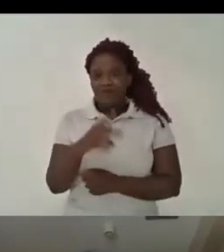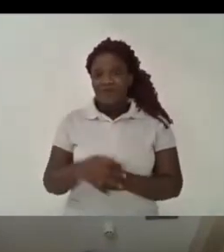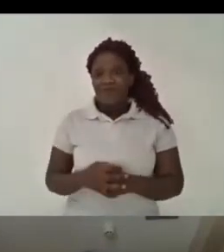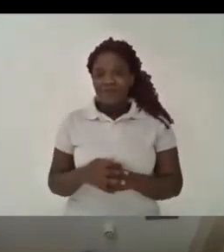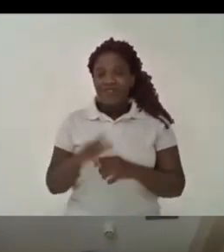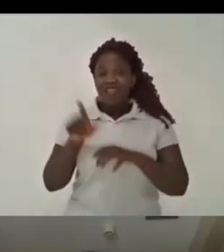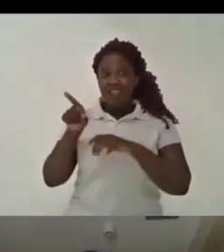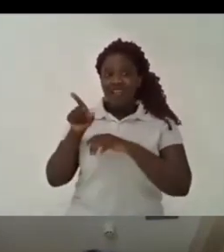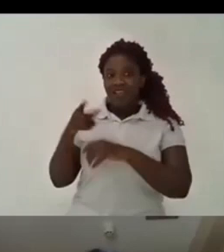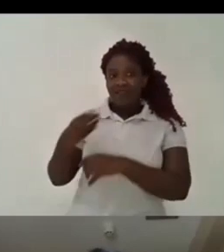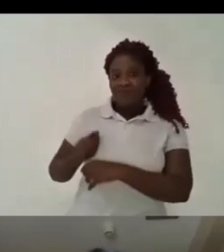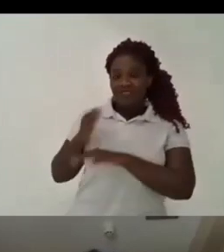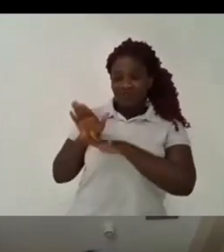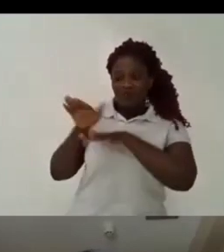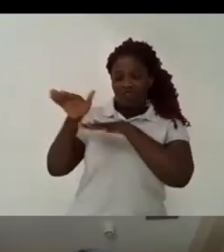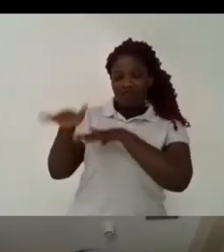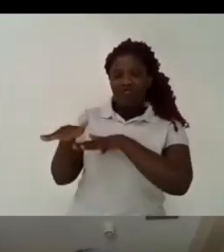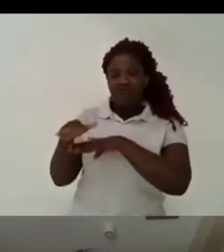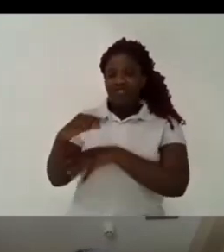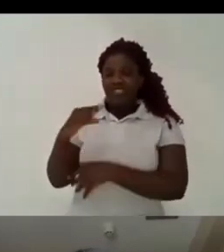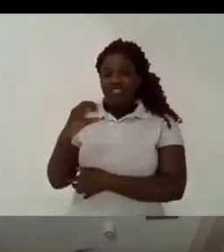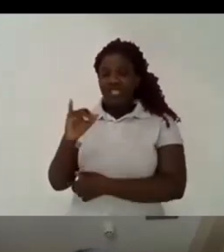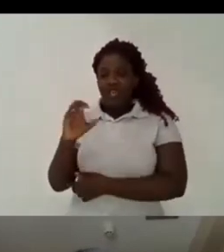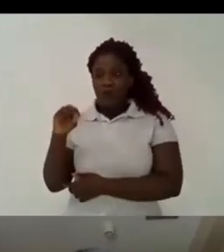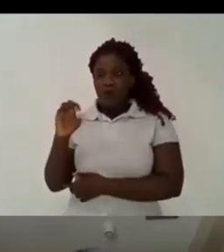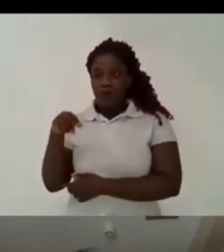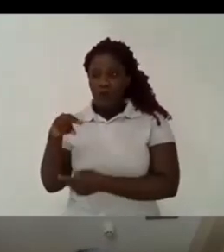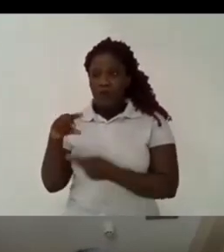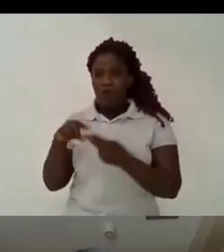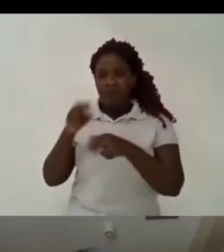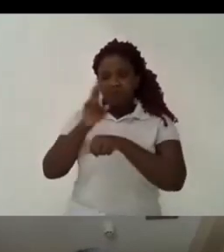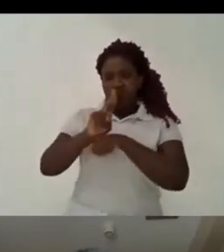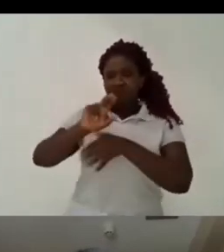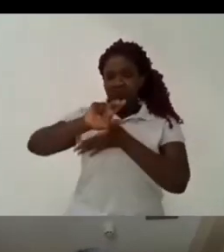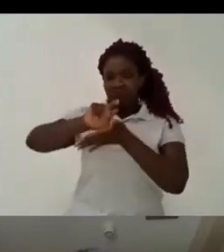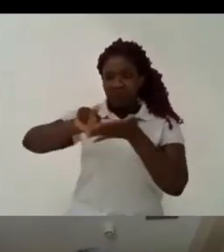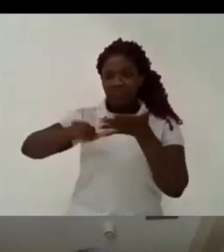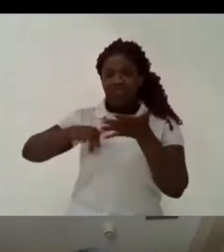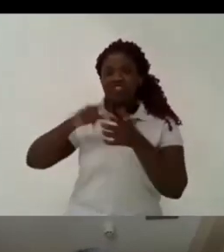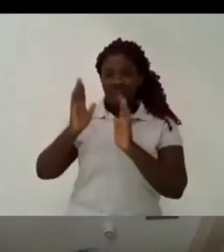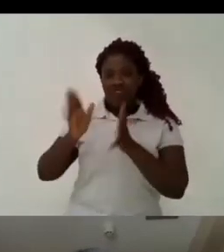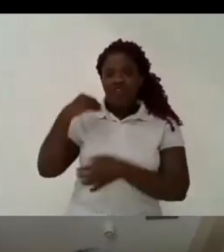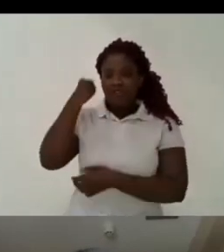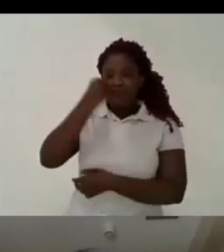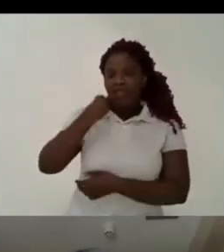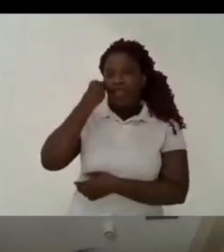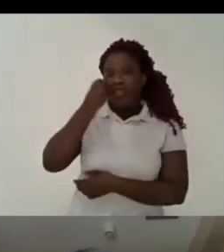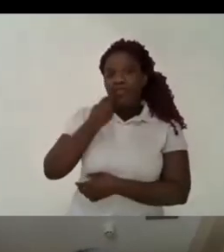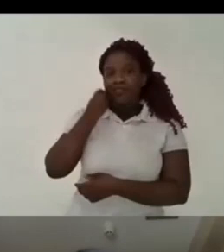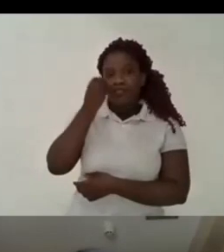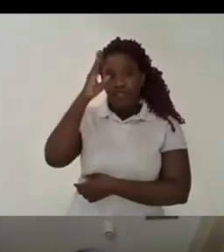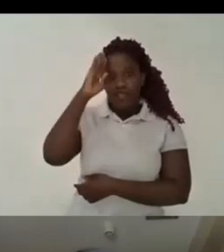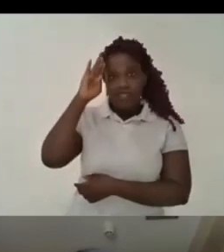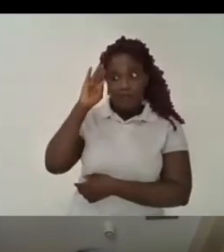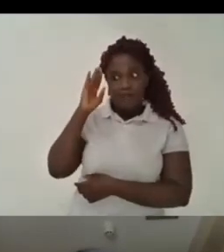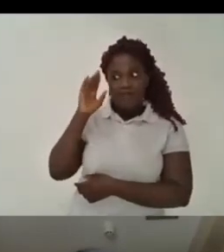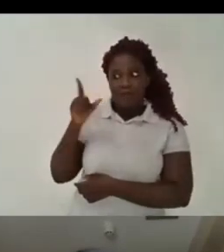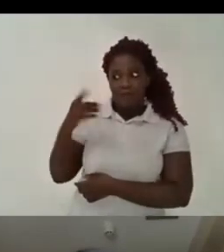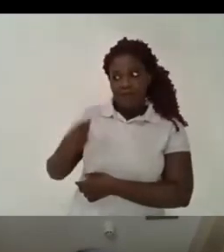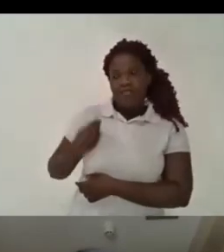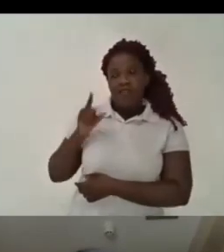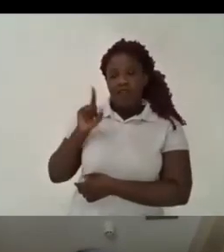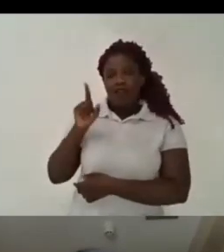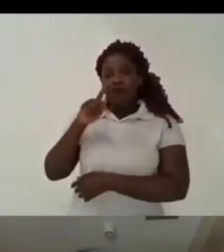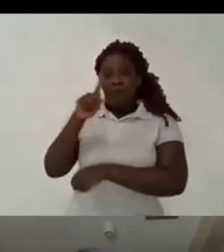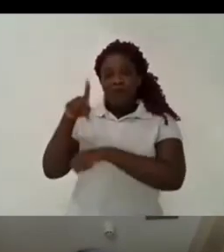until 1 45 pm professor i know that you've been in the uk at the